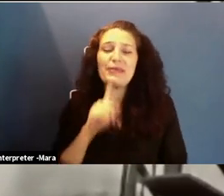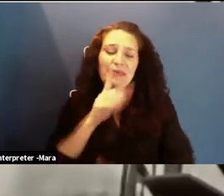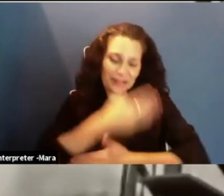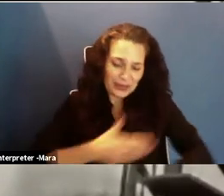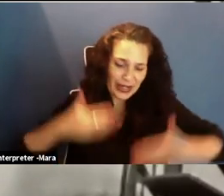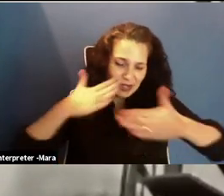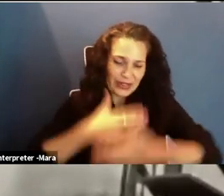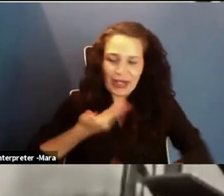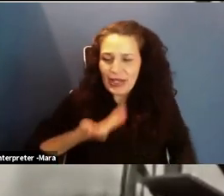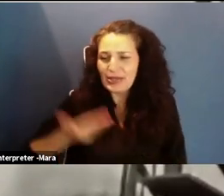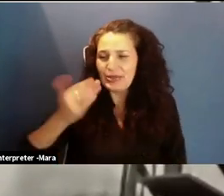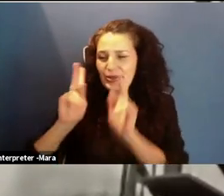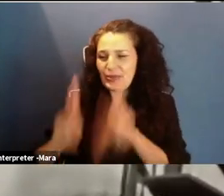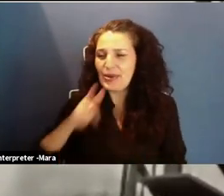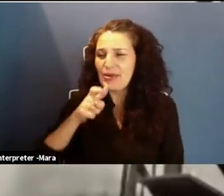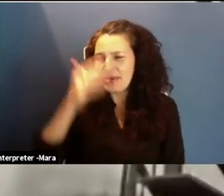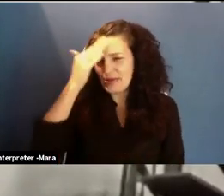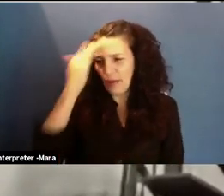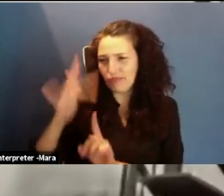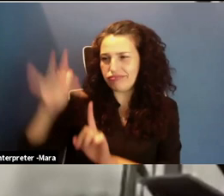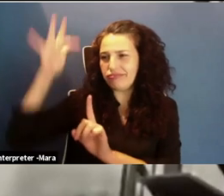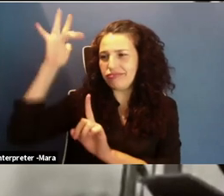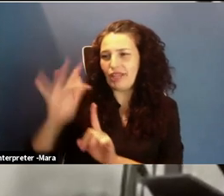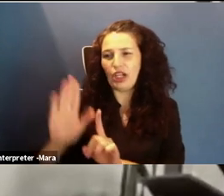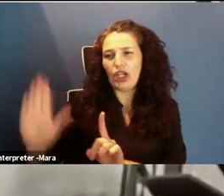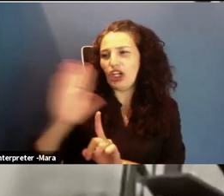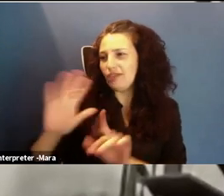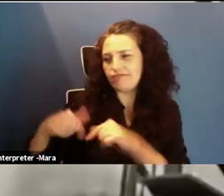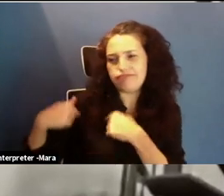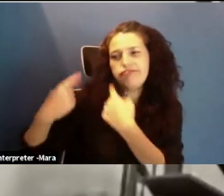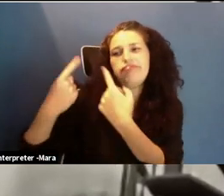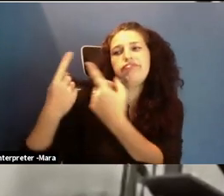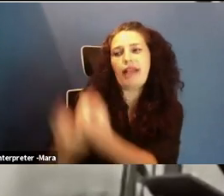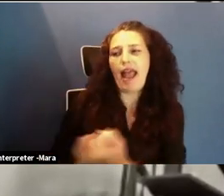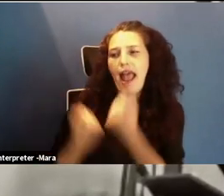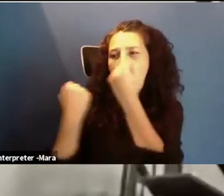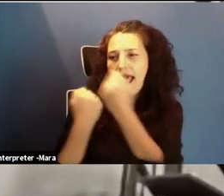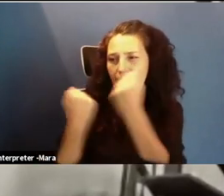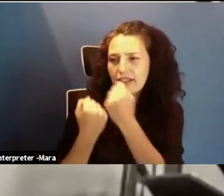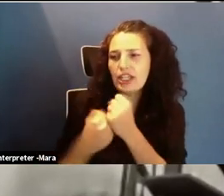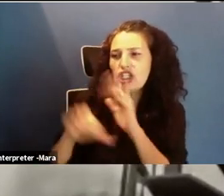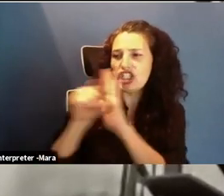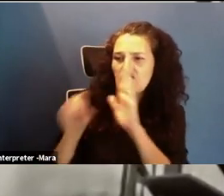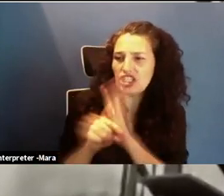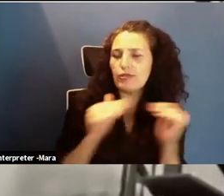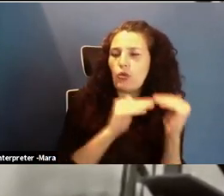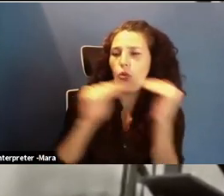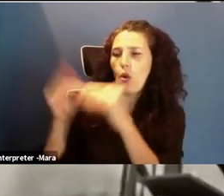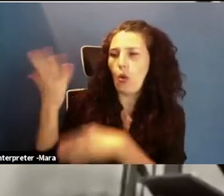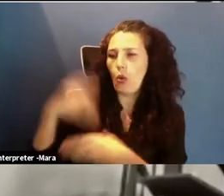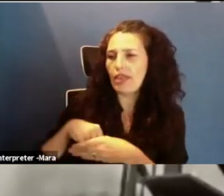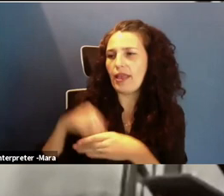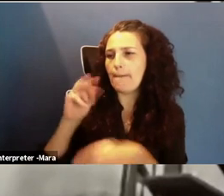introduce someone who's known as much for her tireless advocacy of gender equality in media as much as for